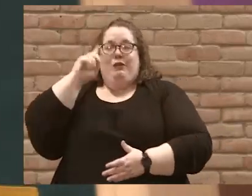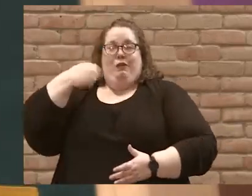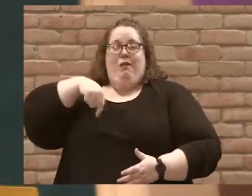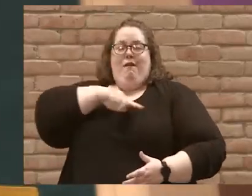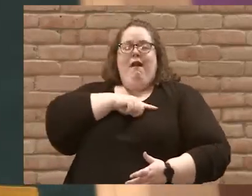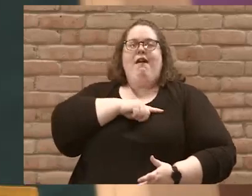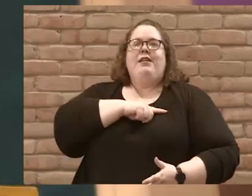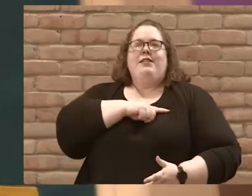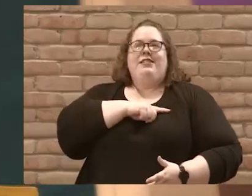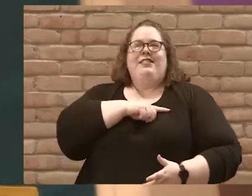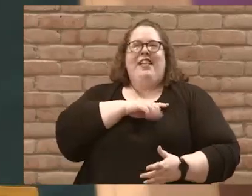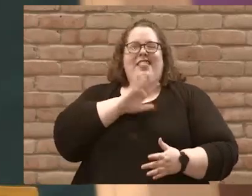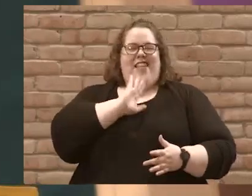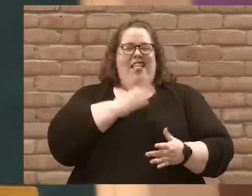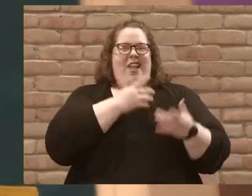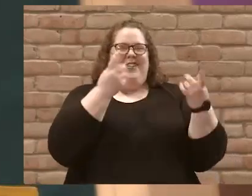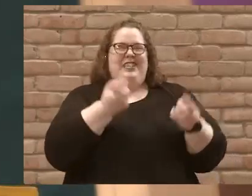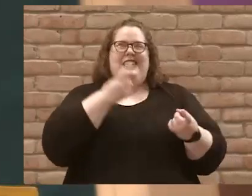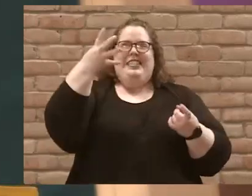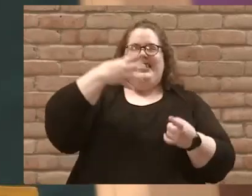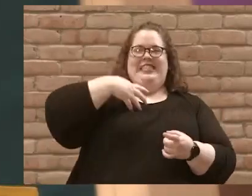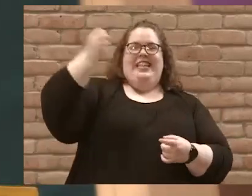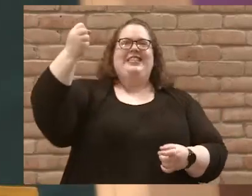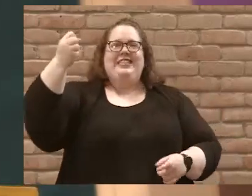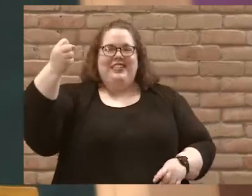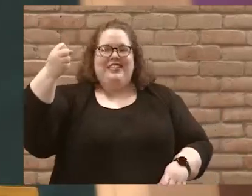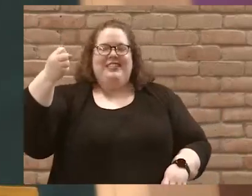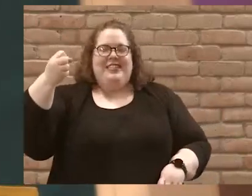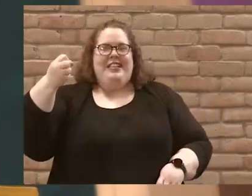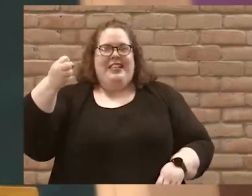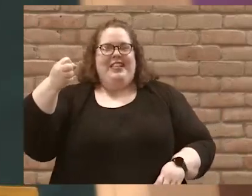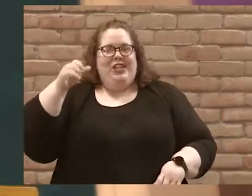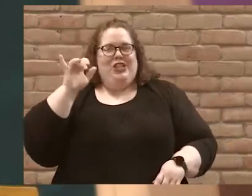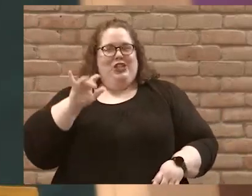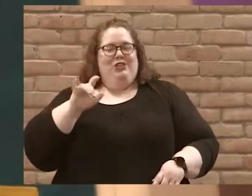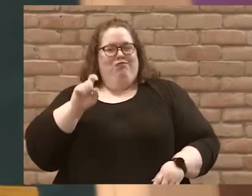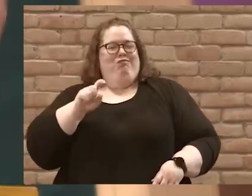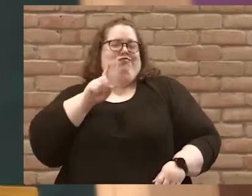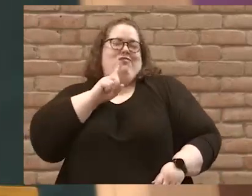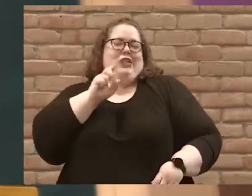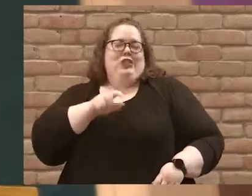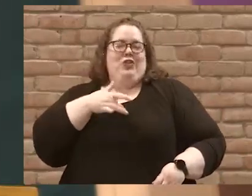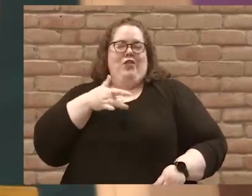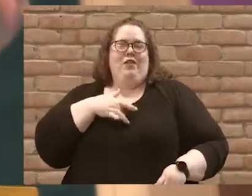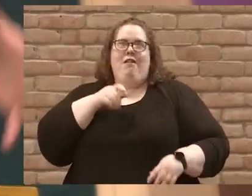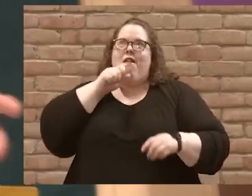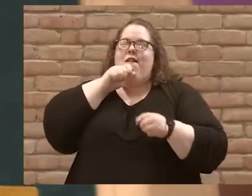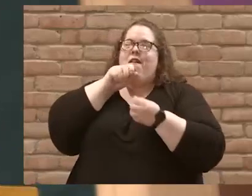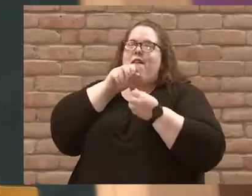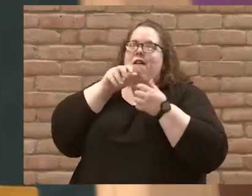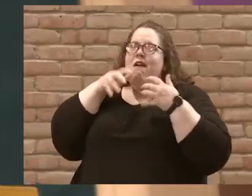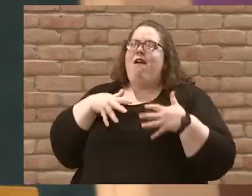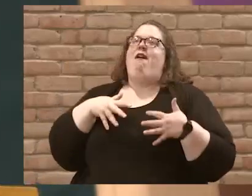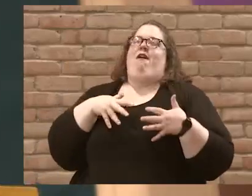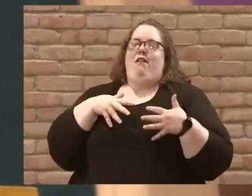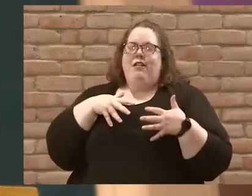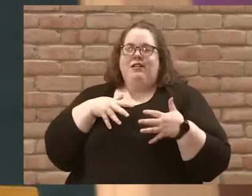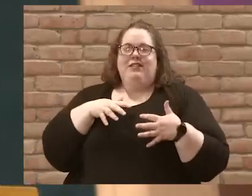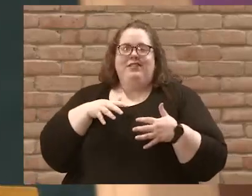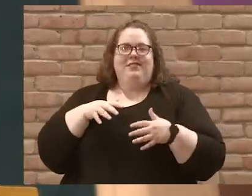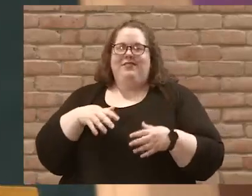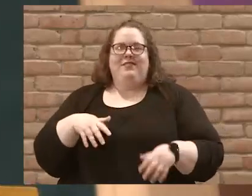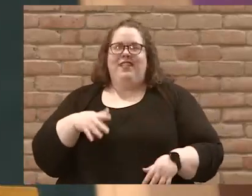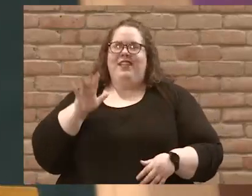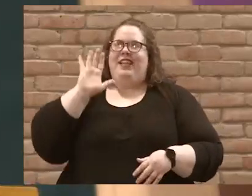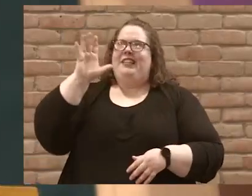away from us. And that should leave us awestruck, just like the disciples, just like Jonah and those other sailors at the power